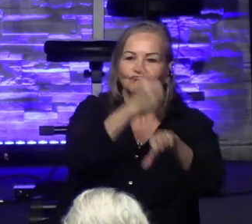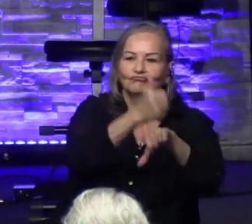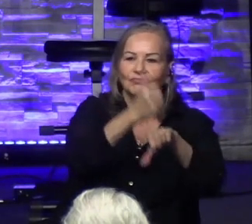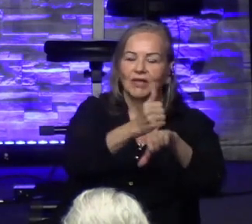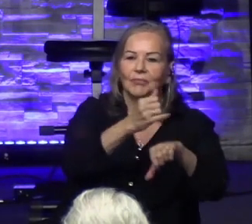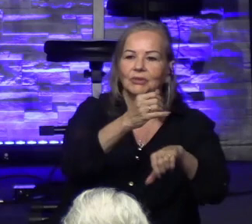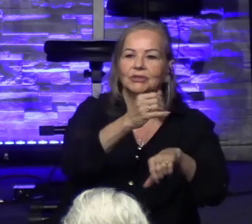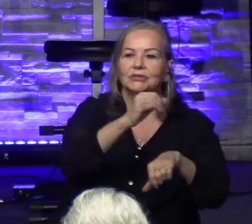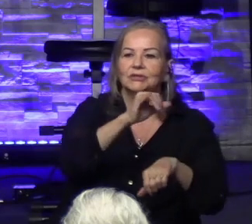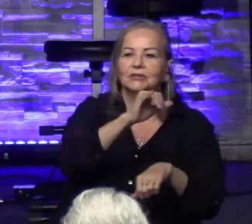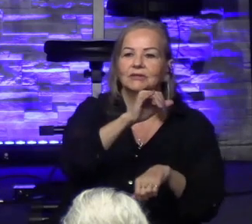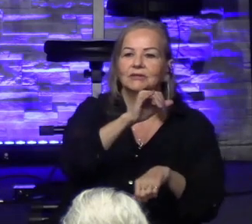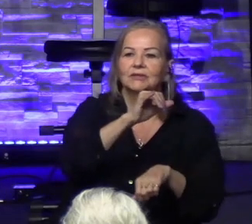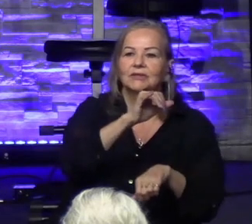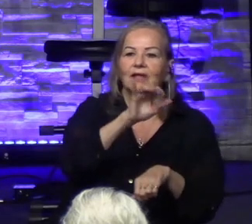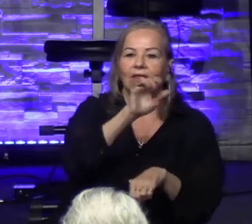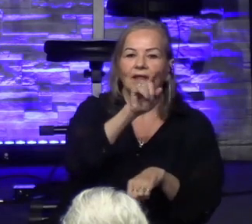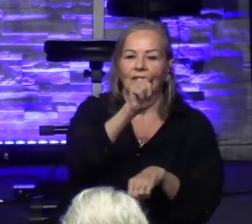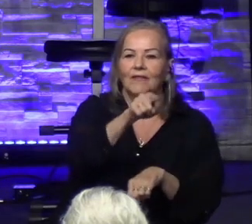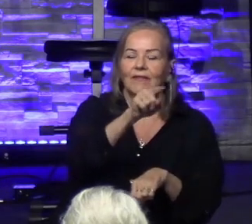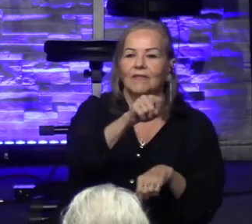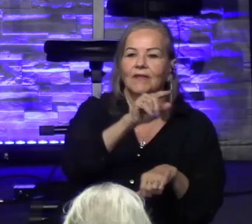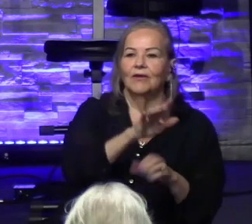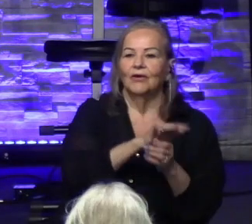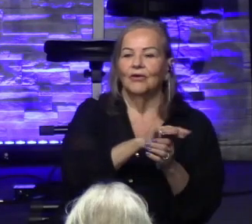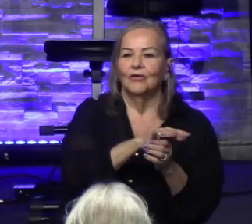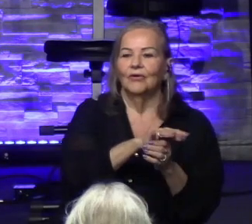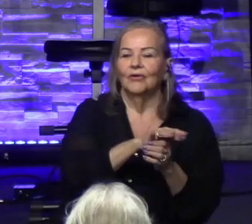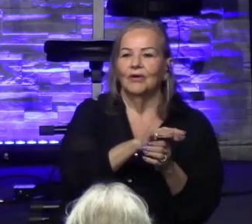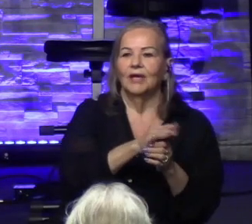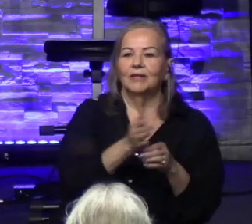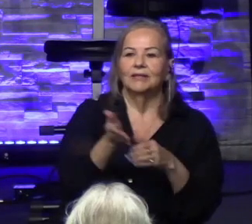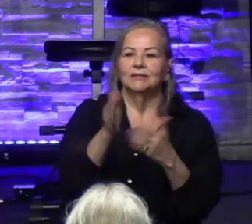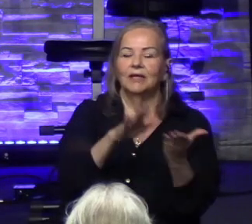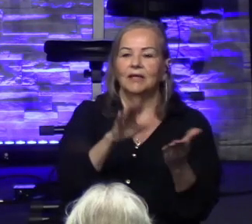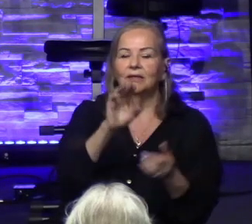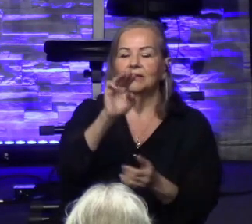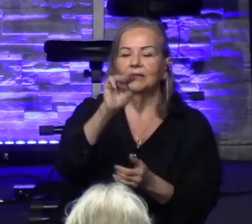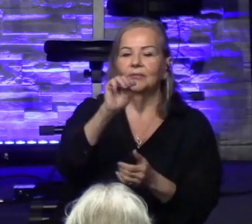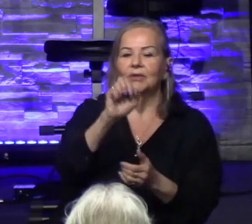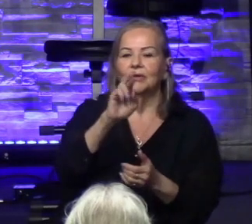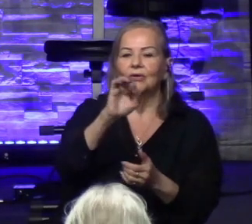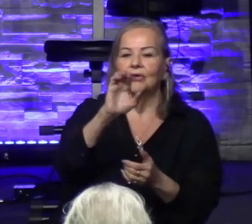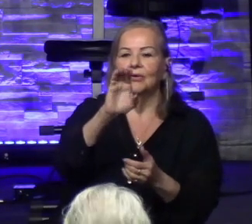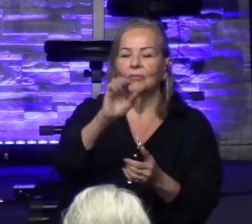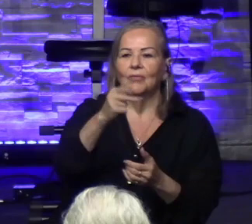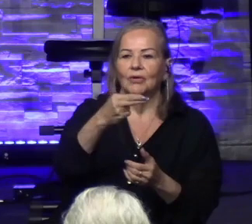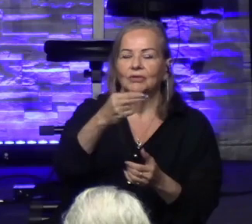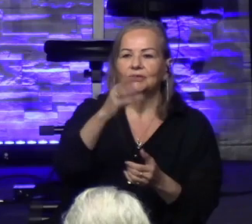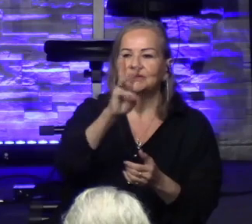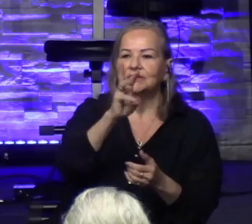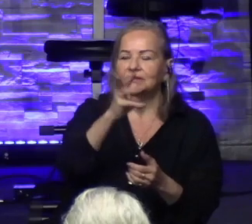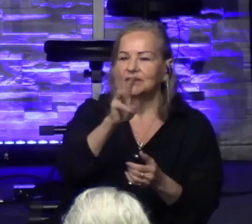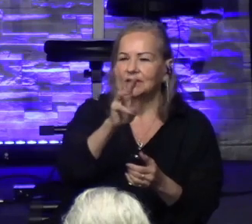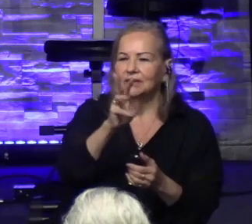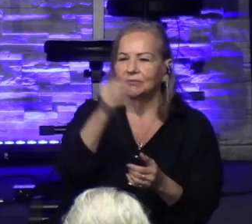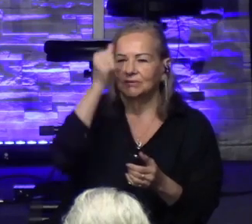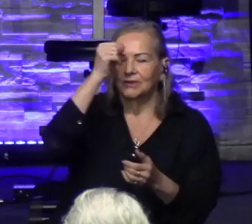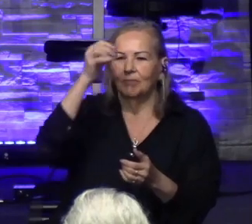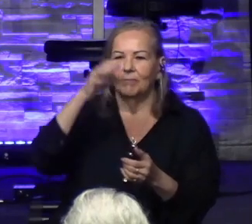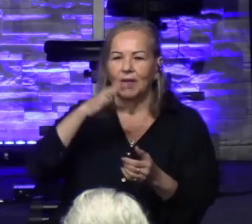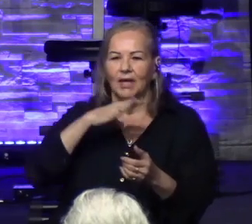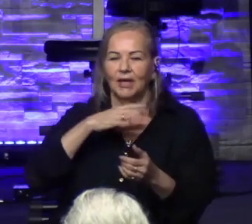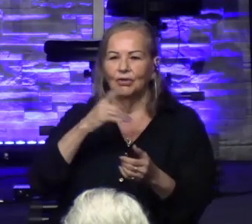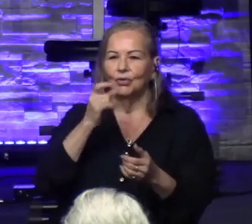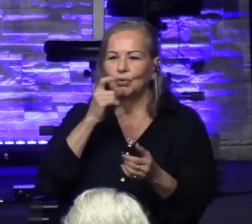years until he died on March 17th in 461. And this was a man who was a game changer.